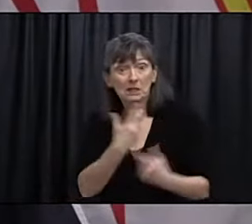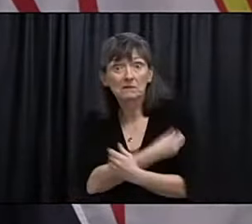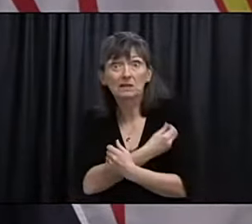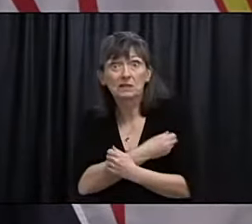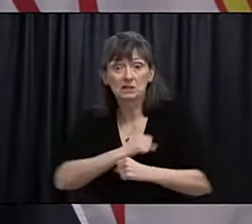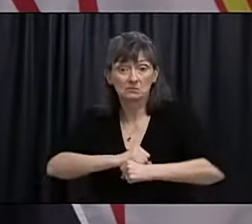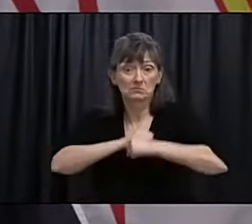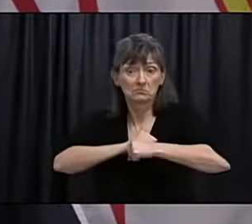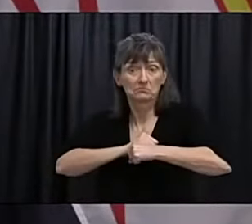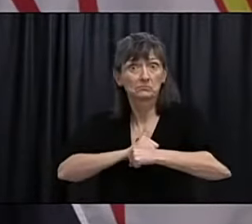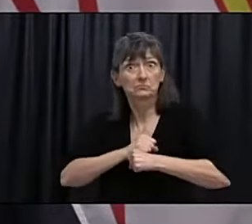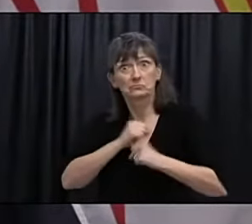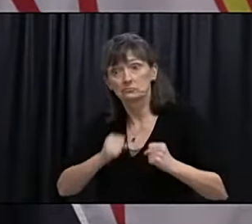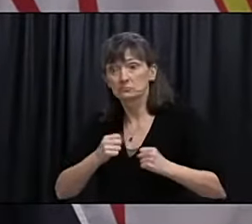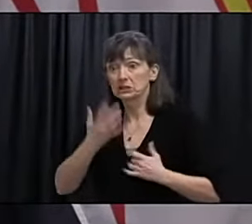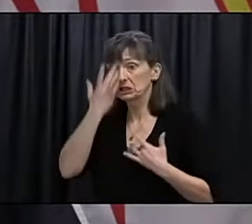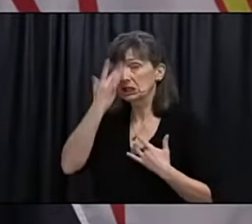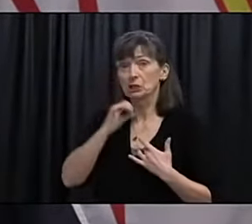need to have that evidence first.